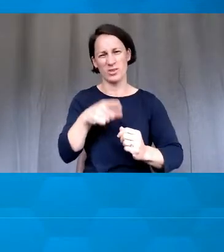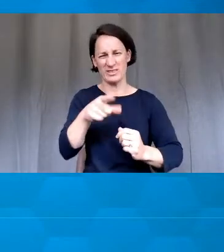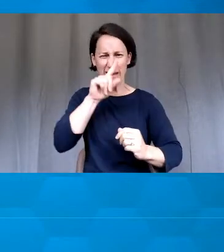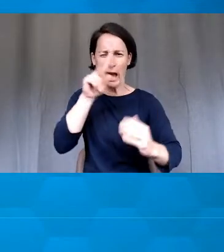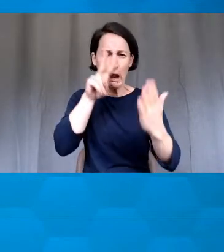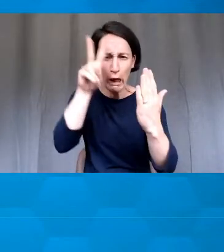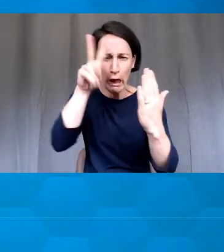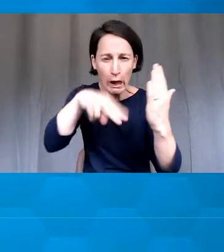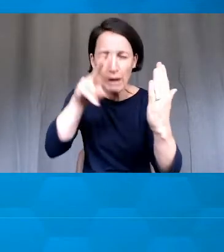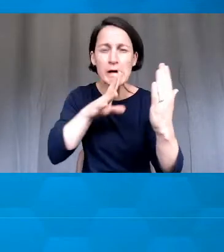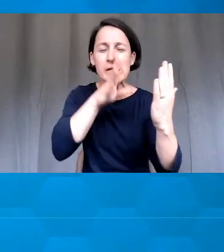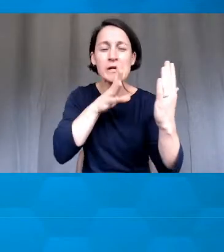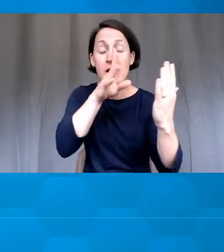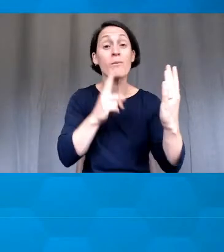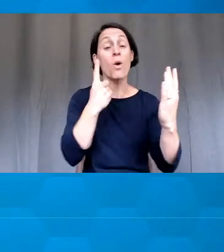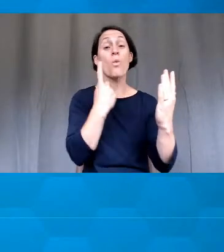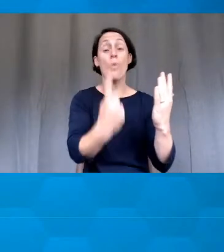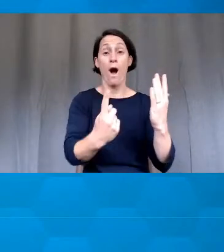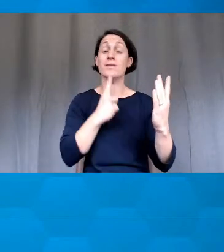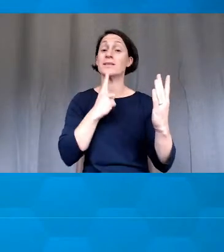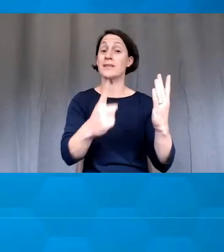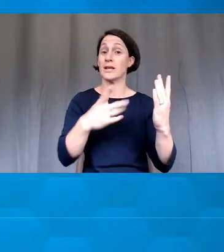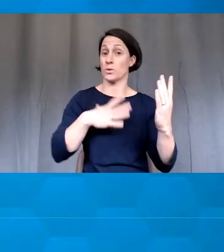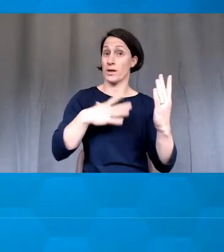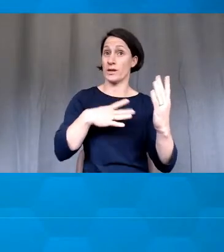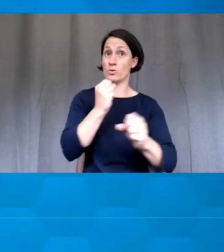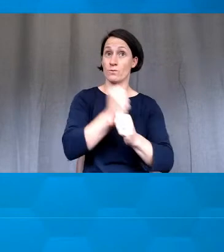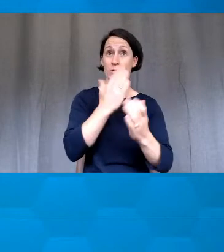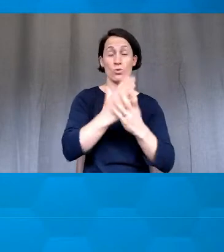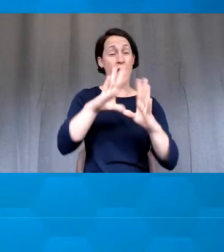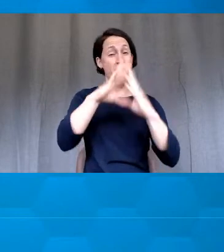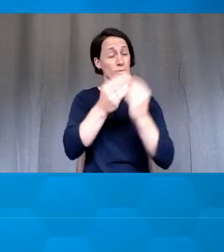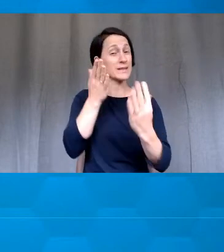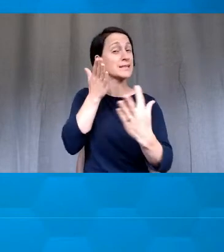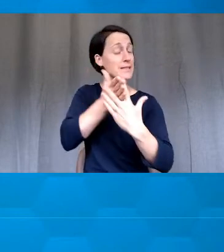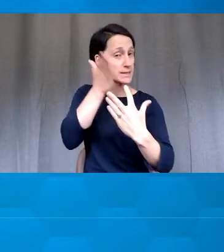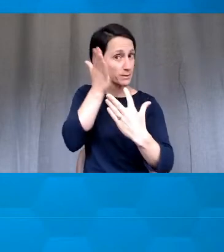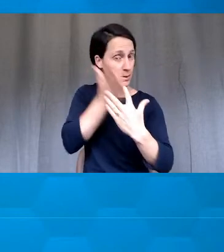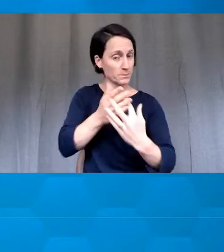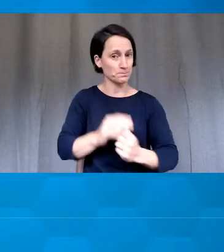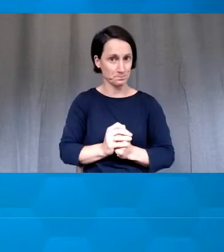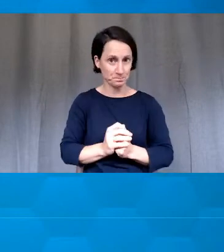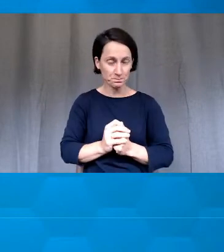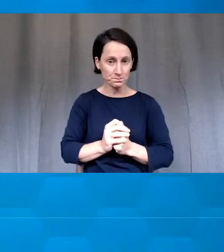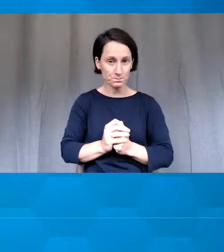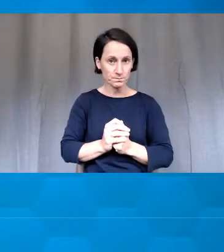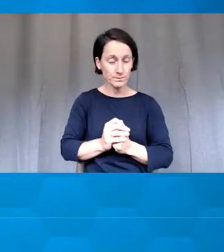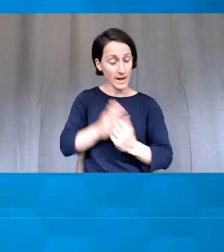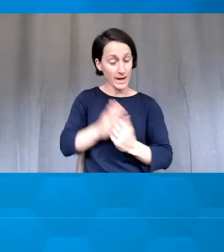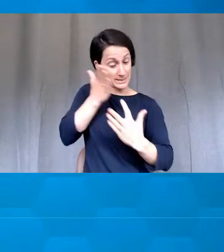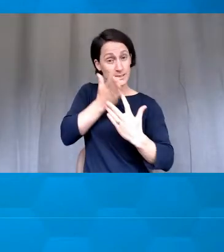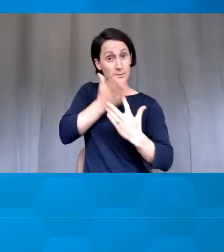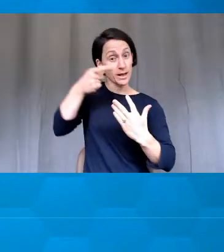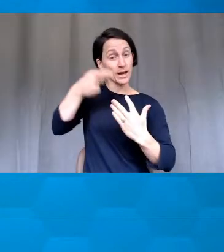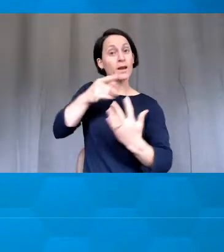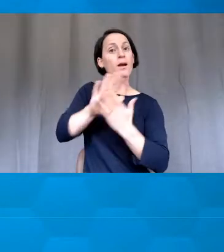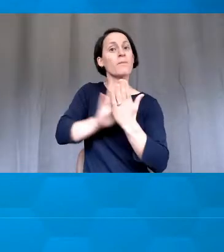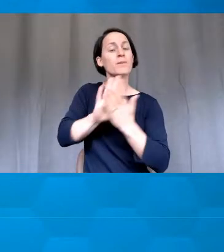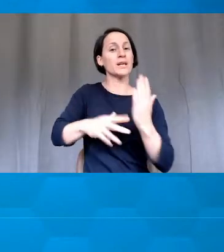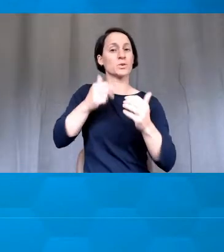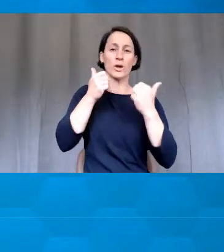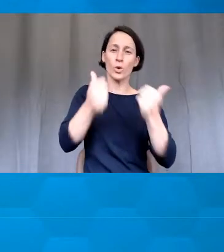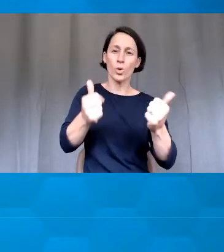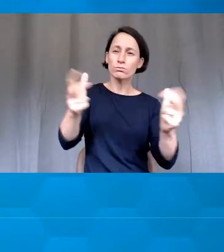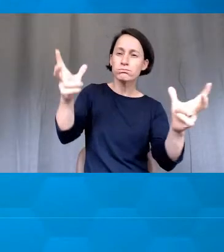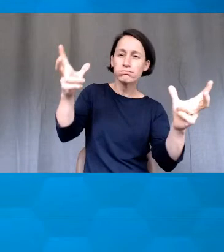is about accessibility. The accessibility piece is about creating acoustic visually